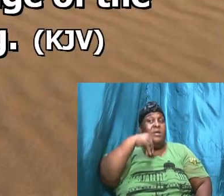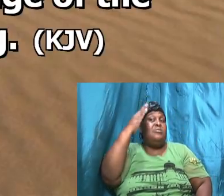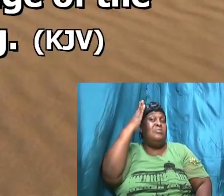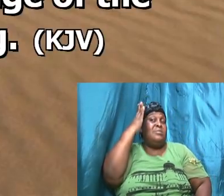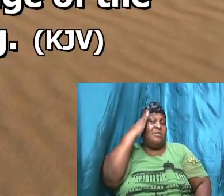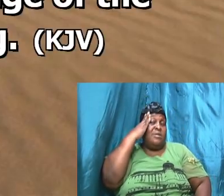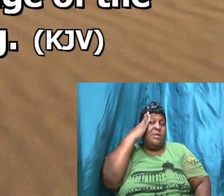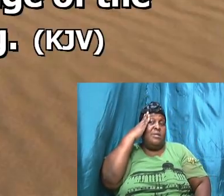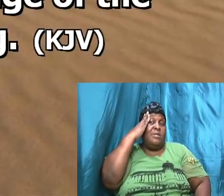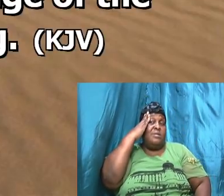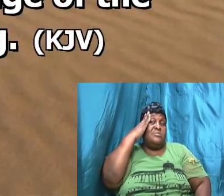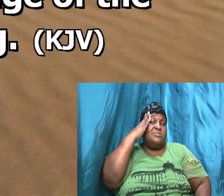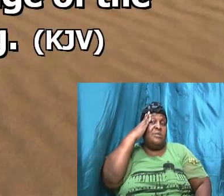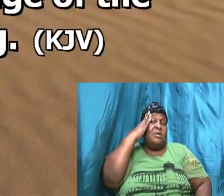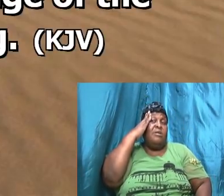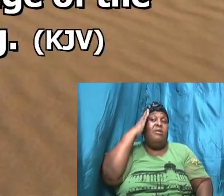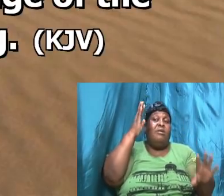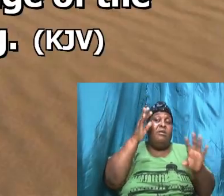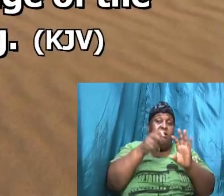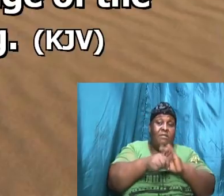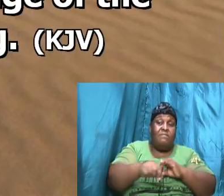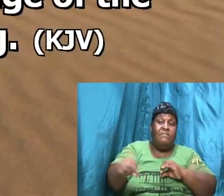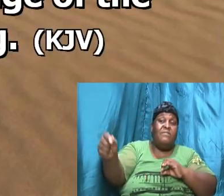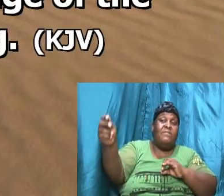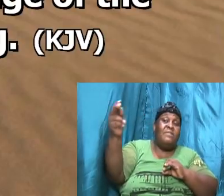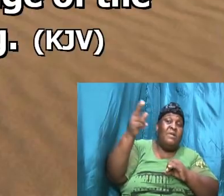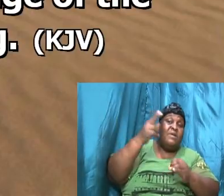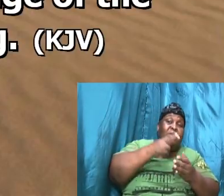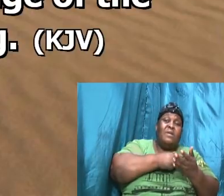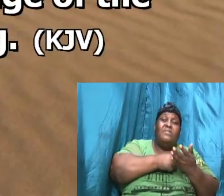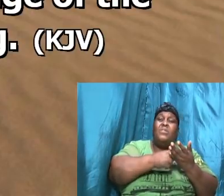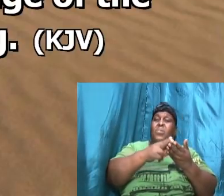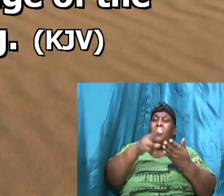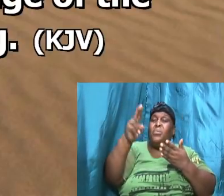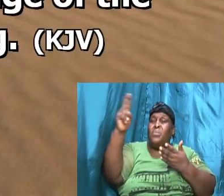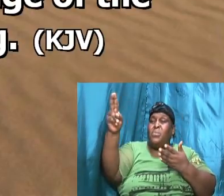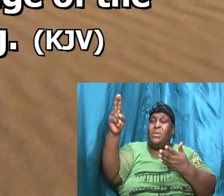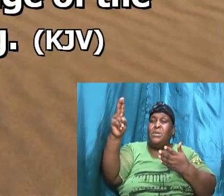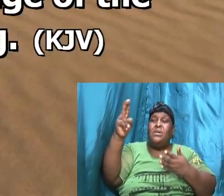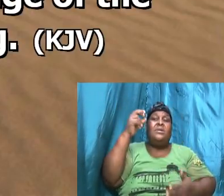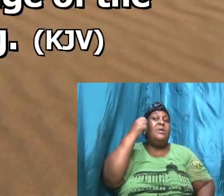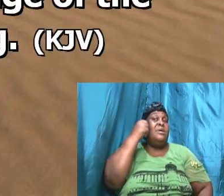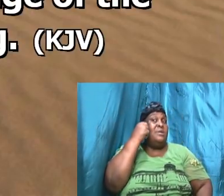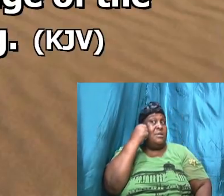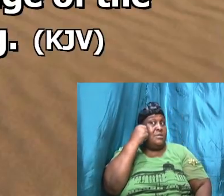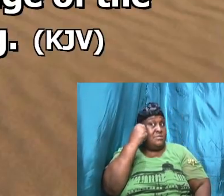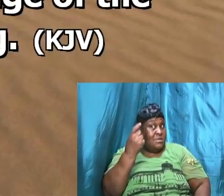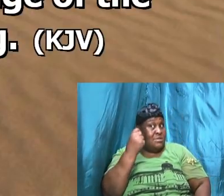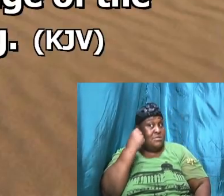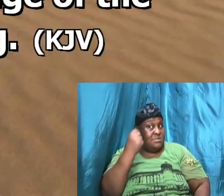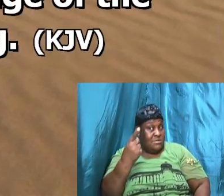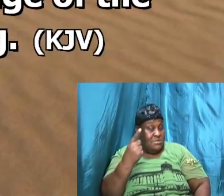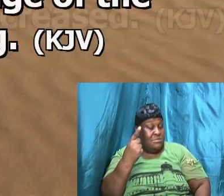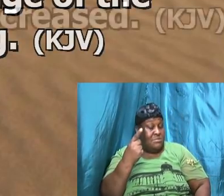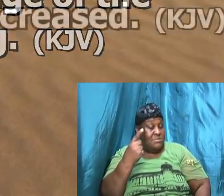knowledge glory to God the knowledge of the holy is understanding